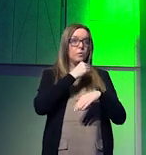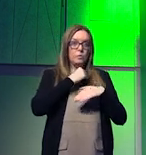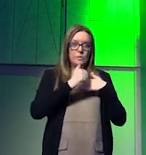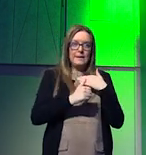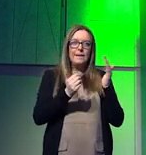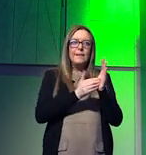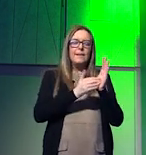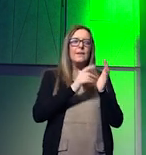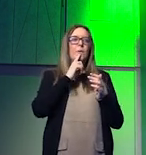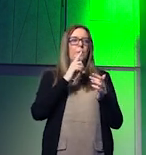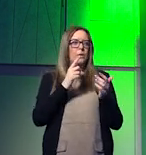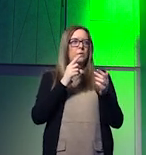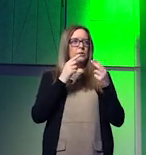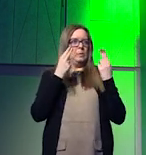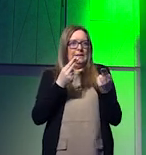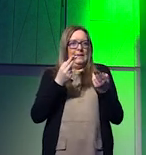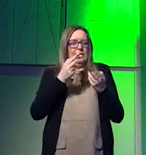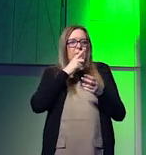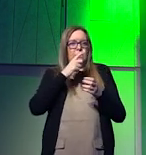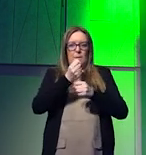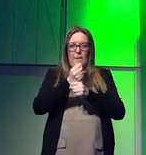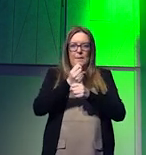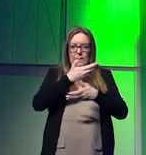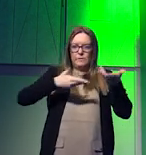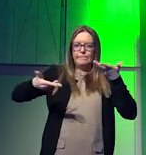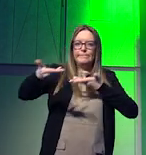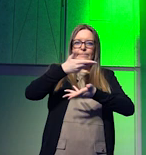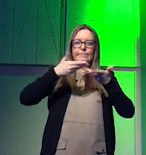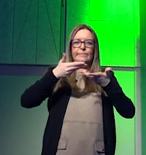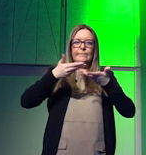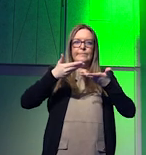which we barely talk about um in uh on average